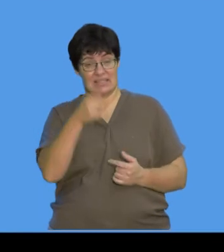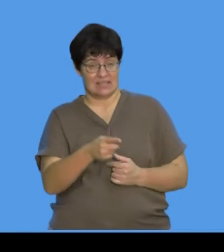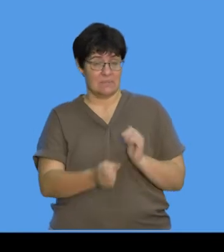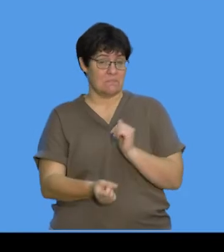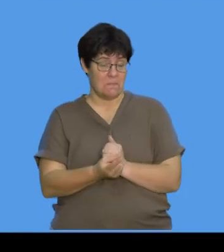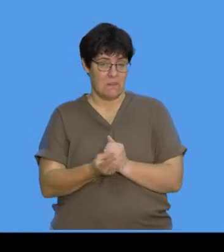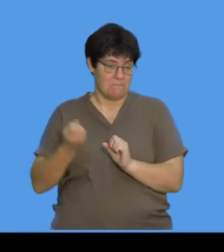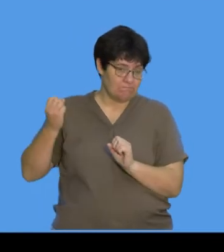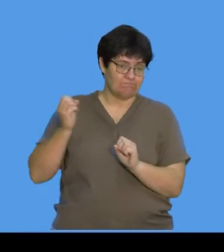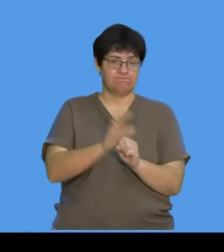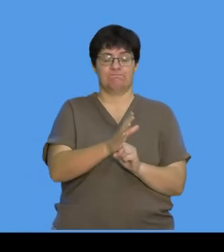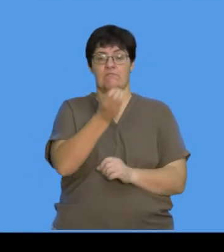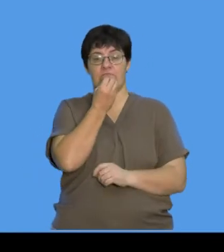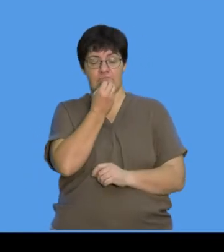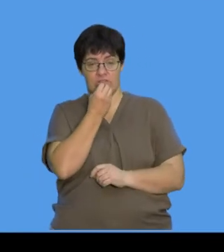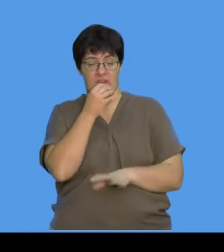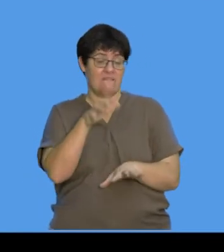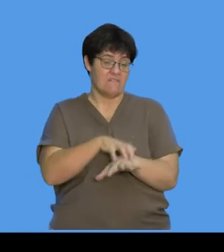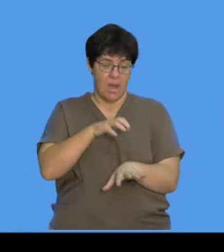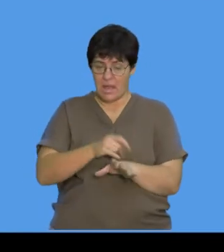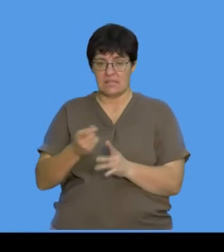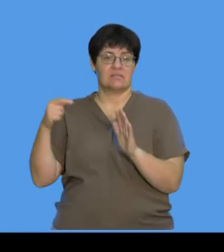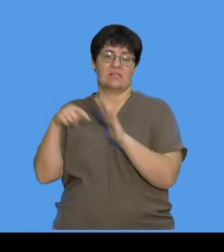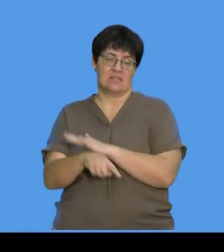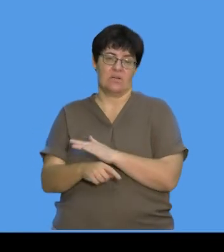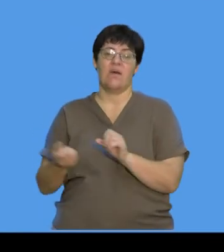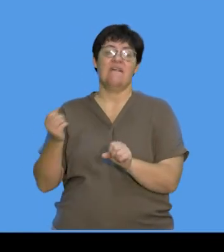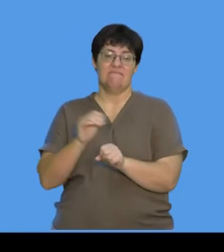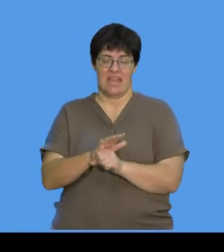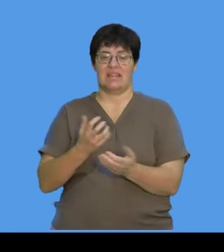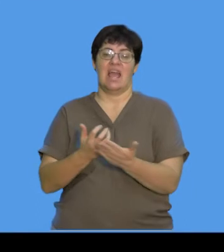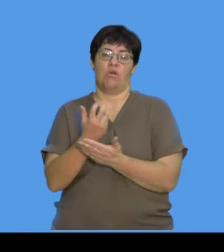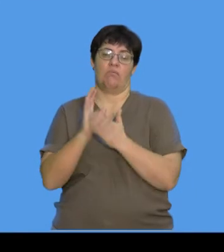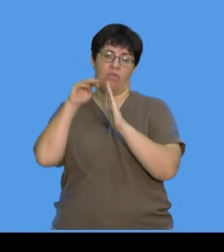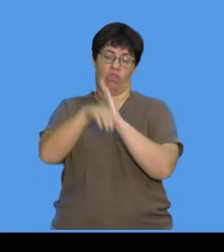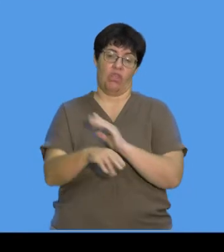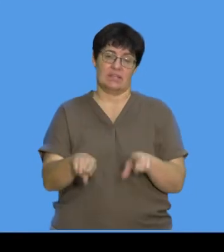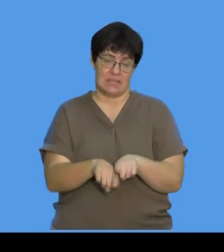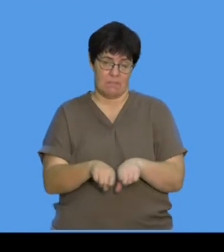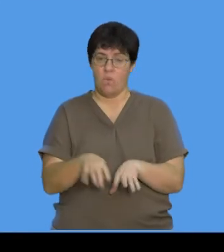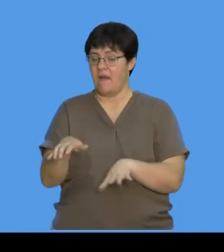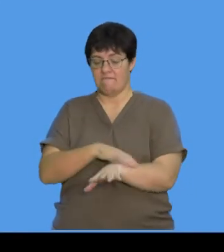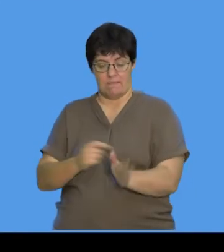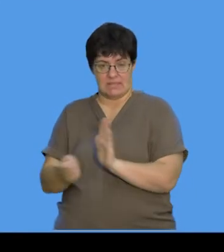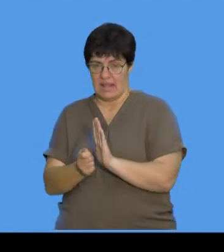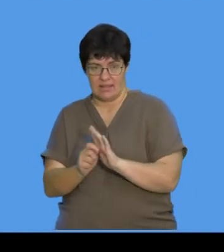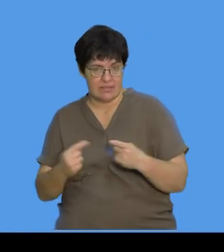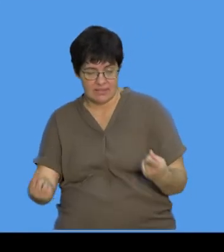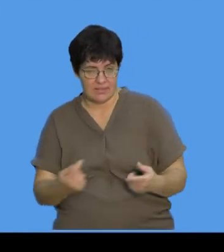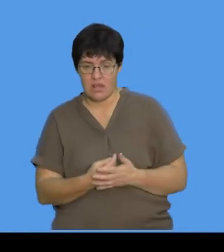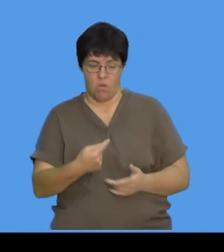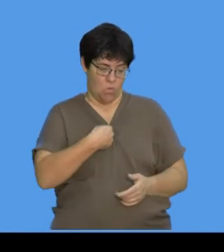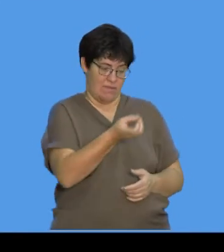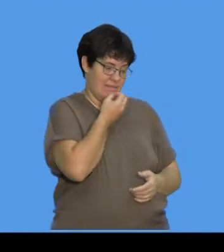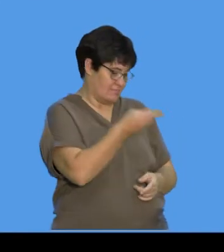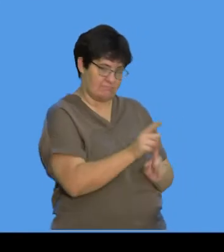bacterial disease is going to attack our foods, our farmers, it's going to affect our economy as well, because the farmers can't